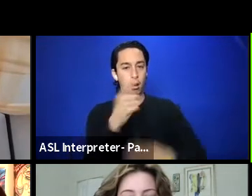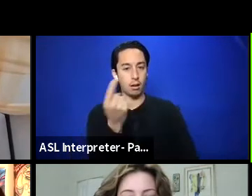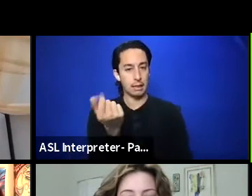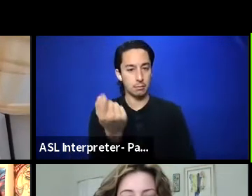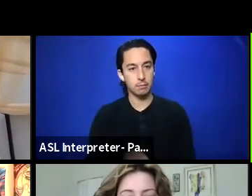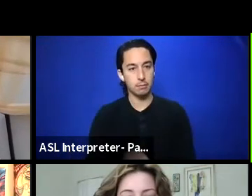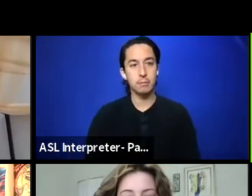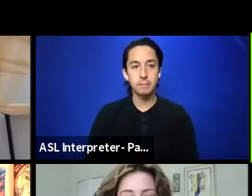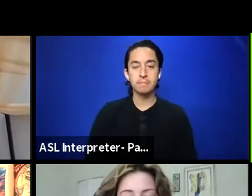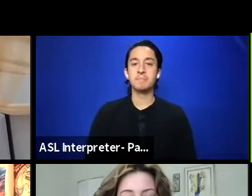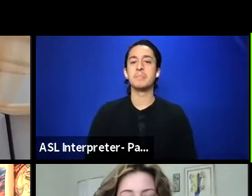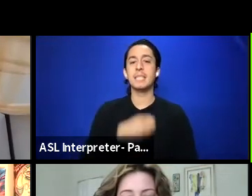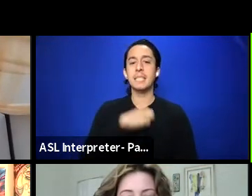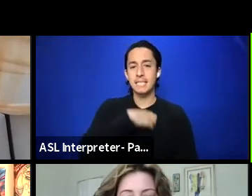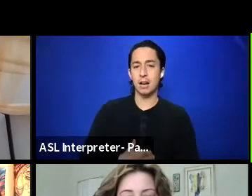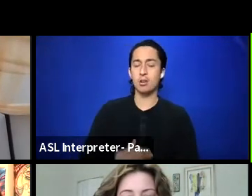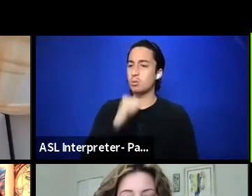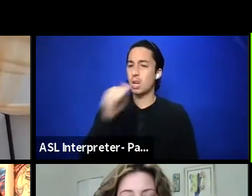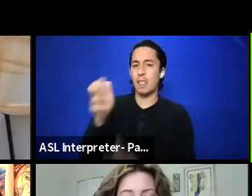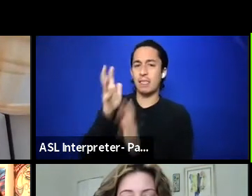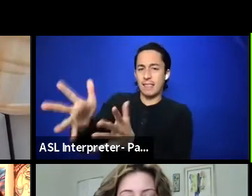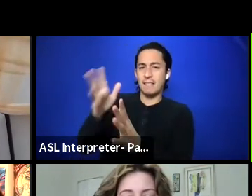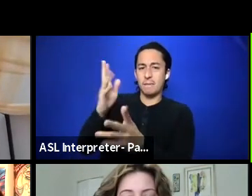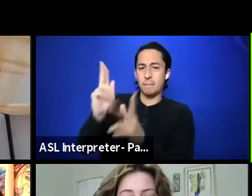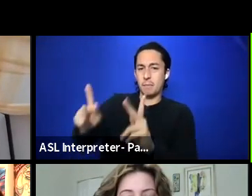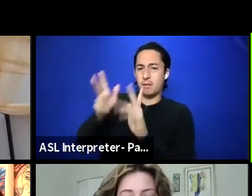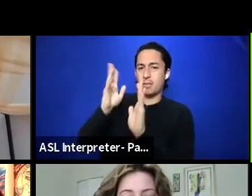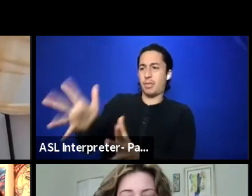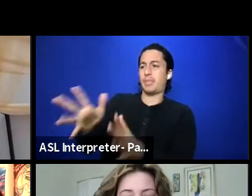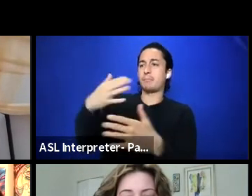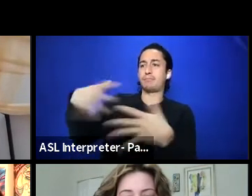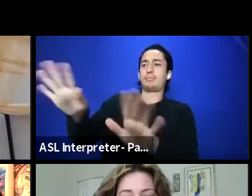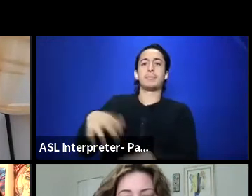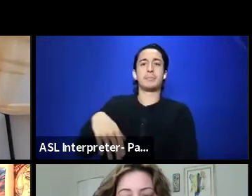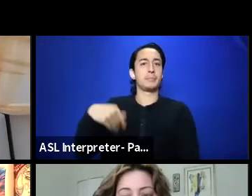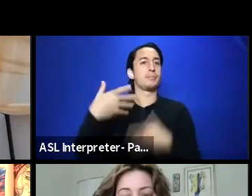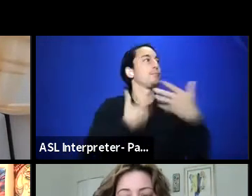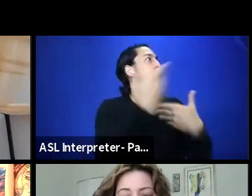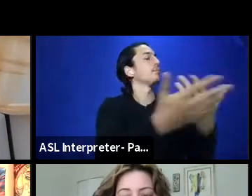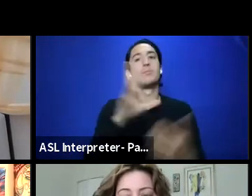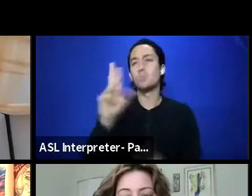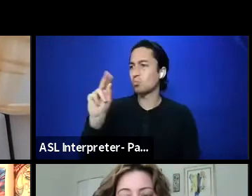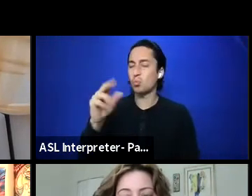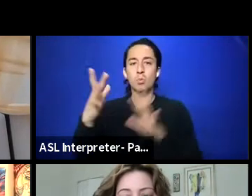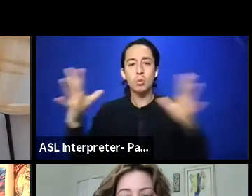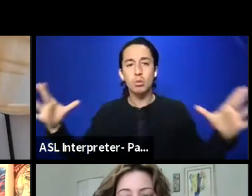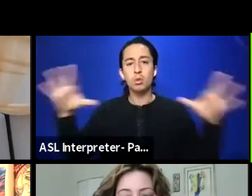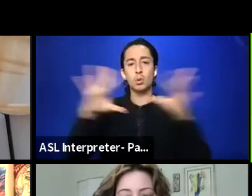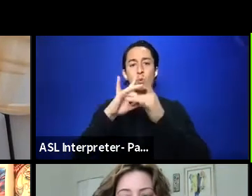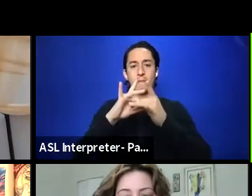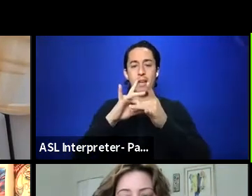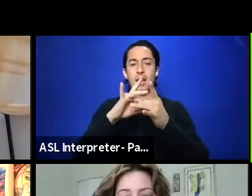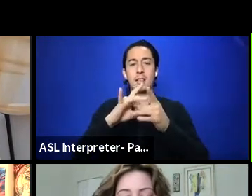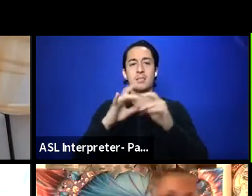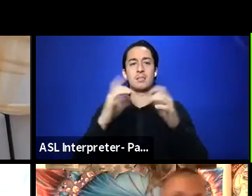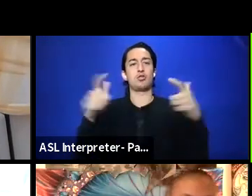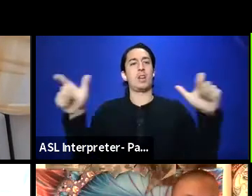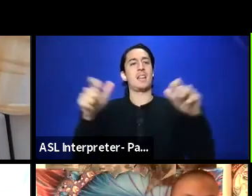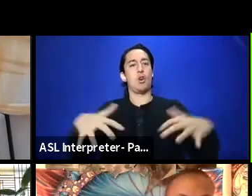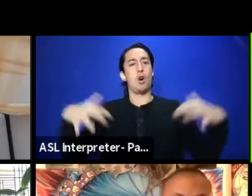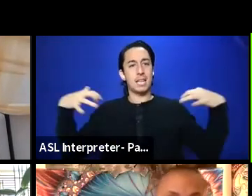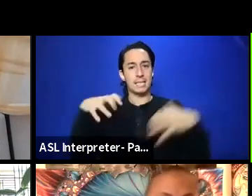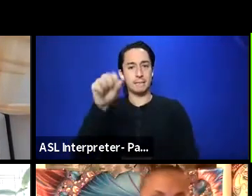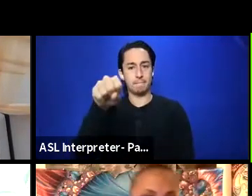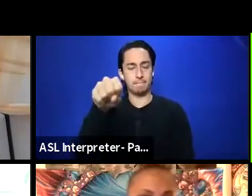The desire to leave nobody behind, the unified giant audience. Yeah,